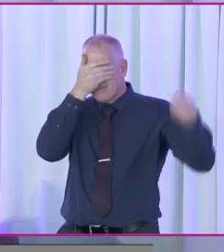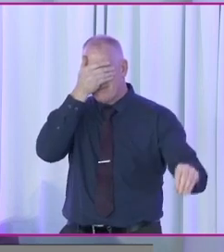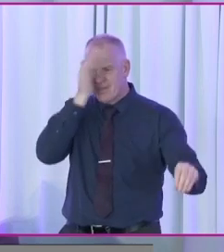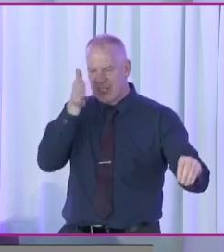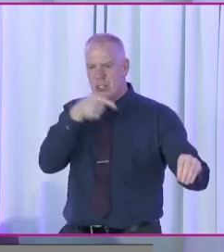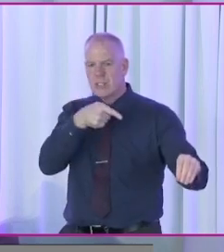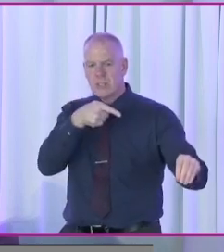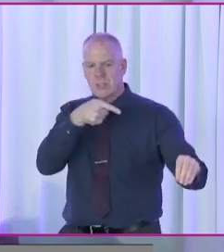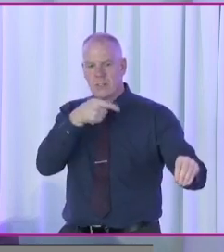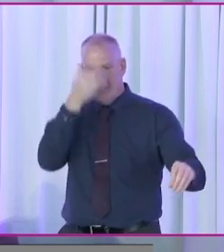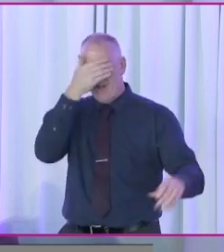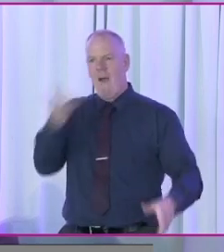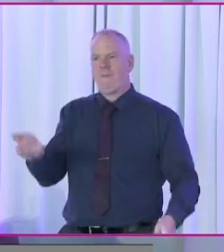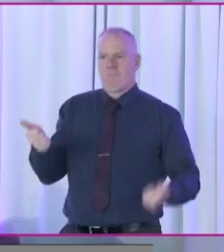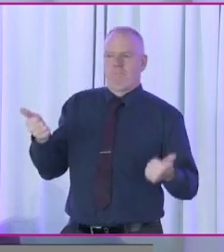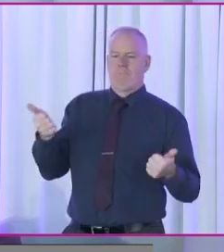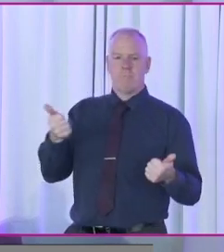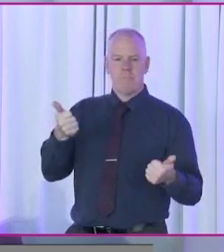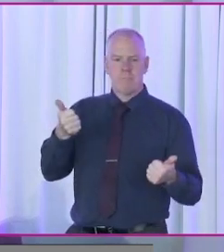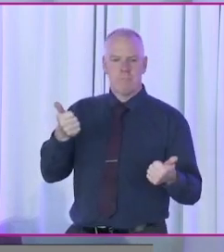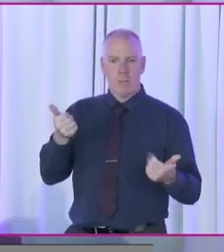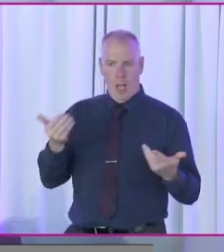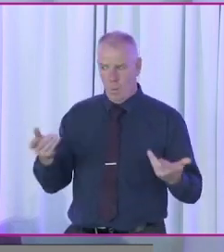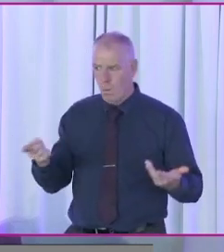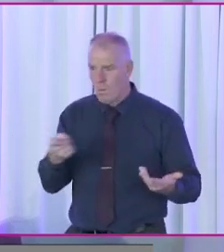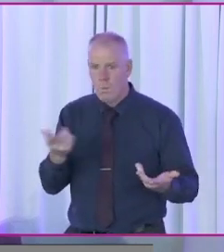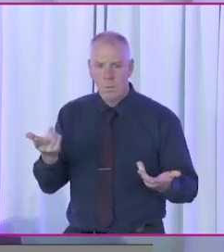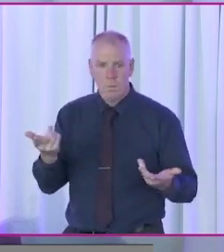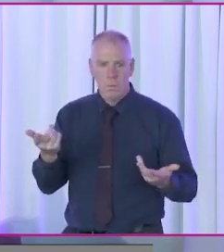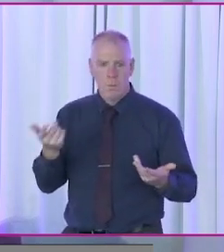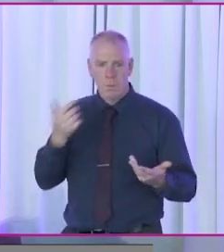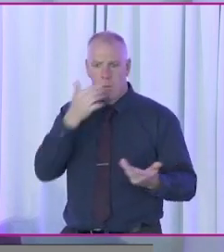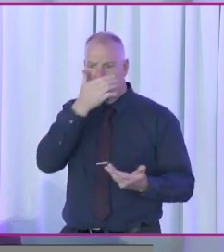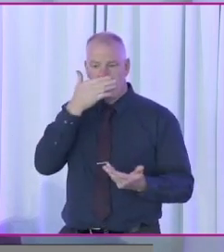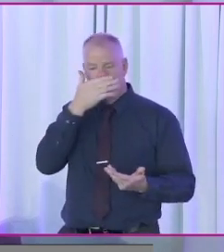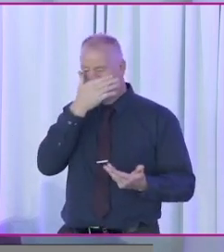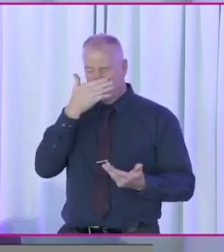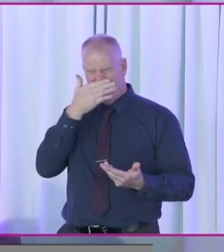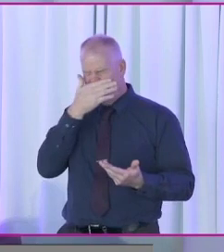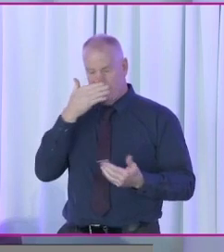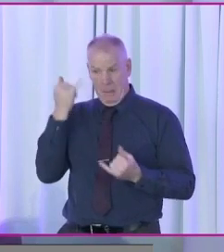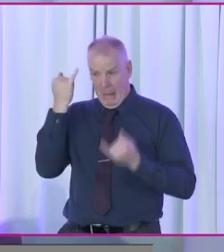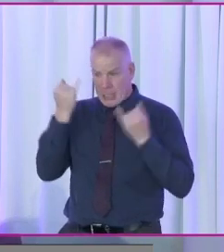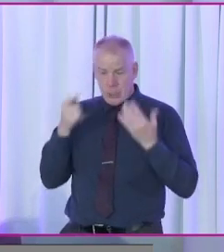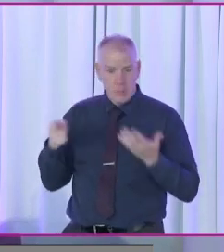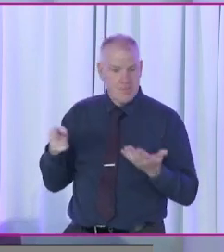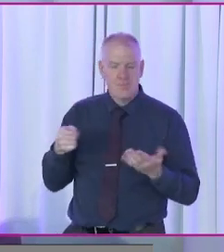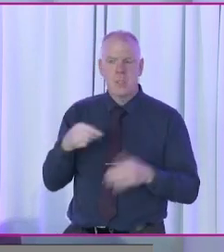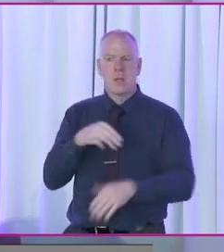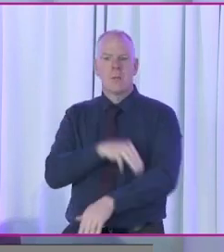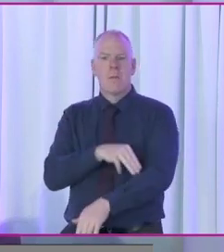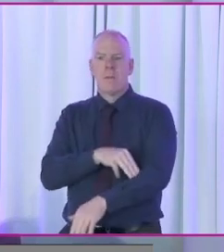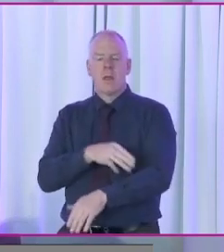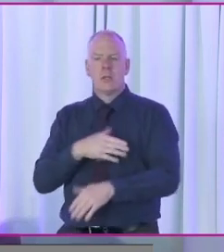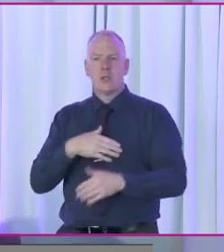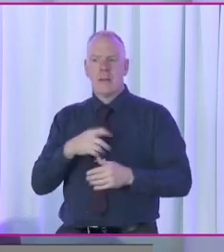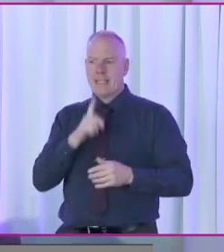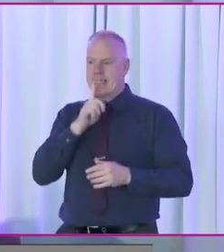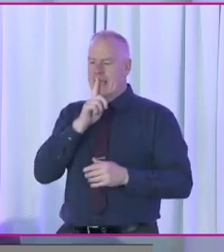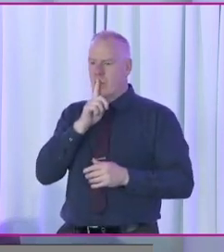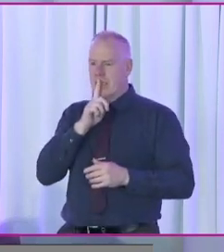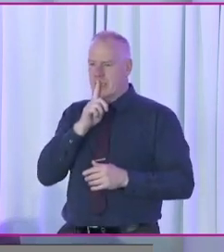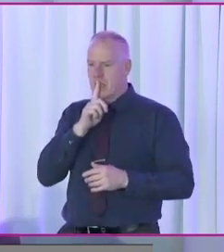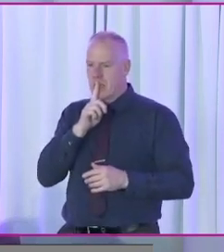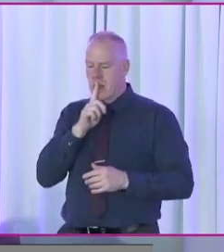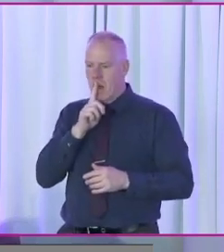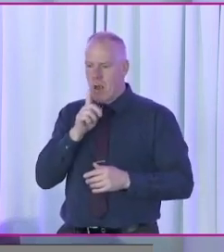in the ballot box, then you can take it off. And I think you can imagine that the problem there is not just secrecy of ballot,